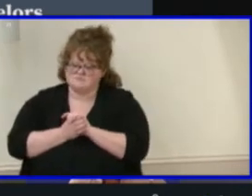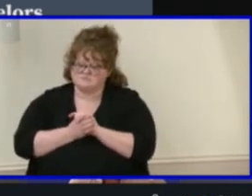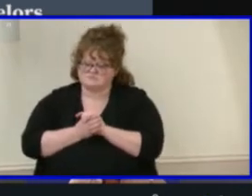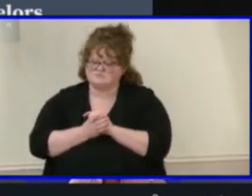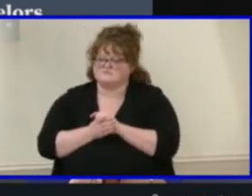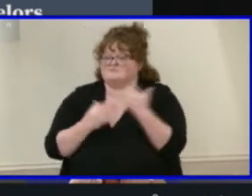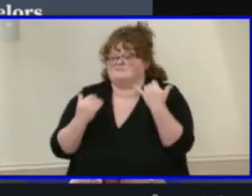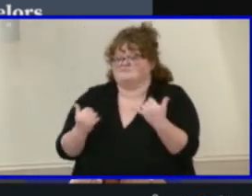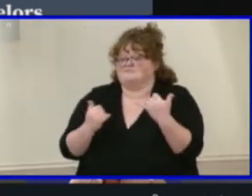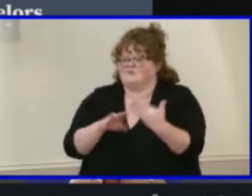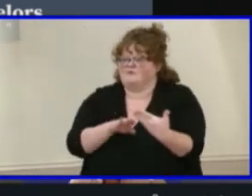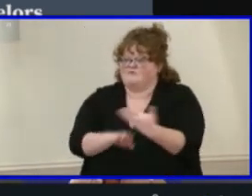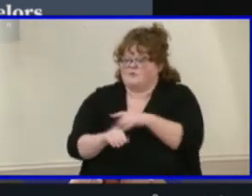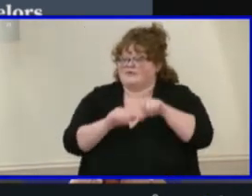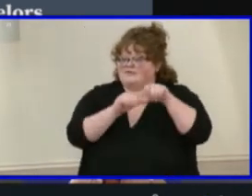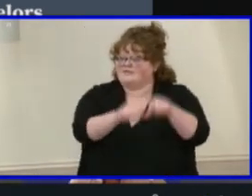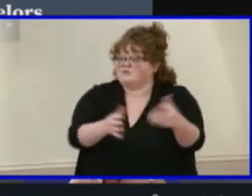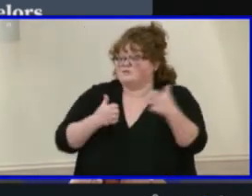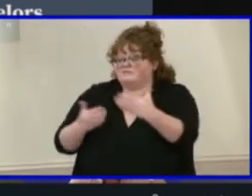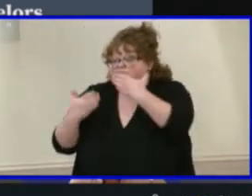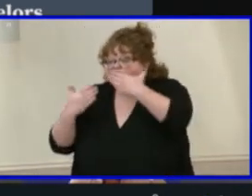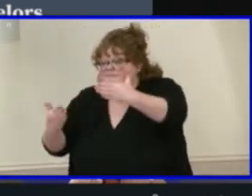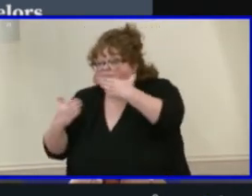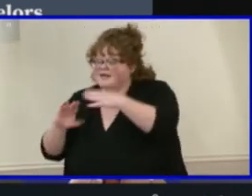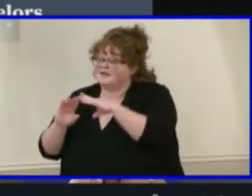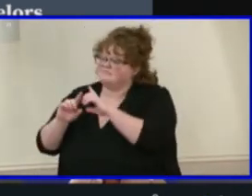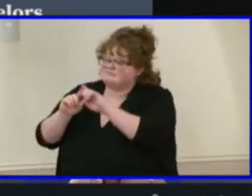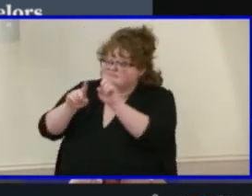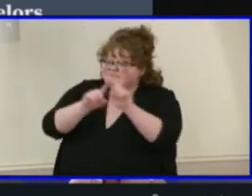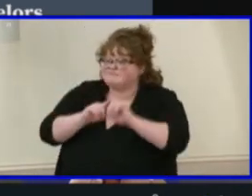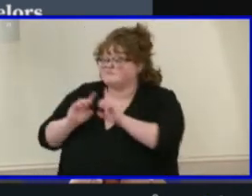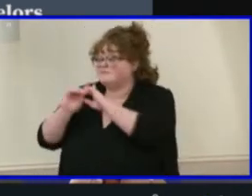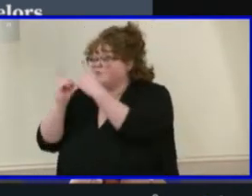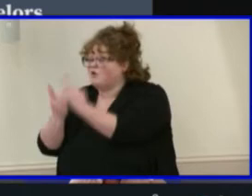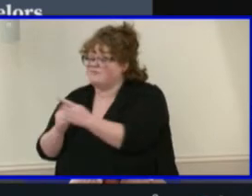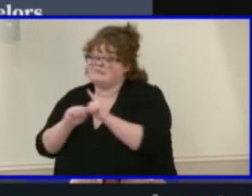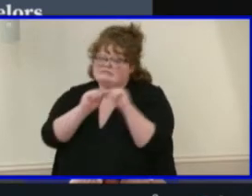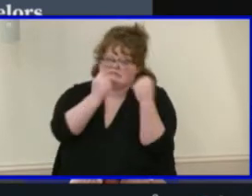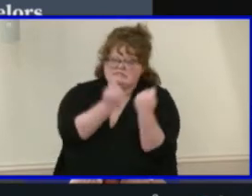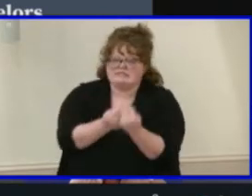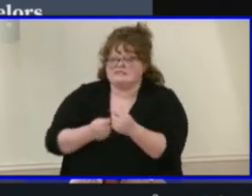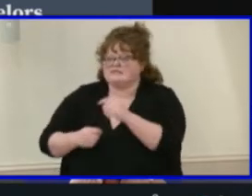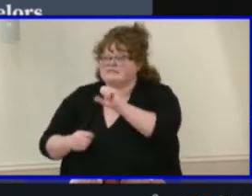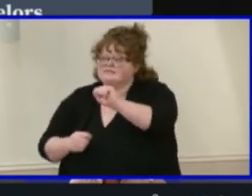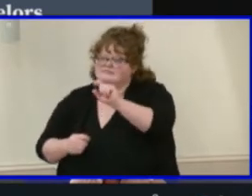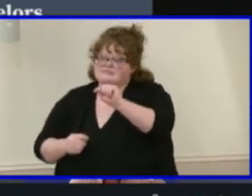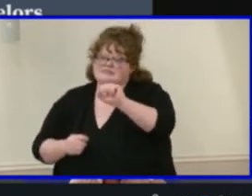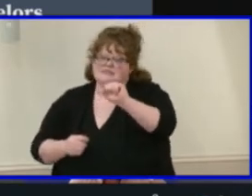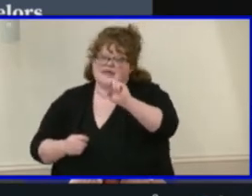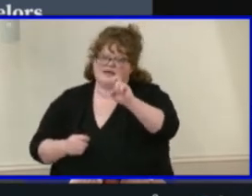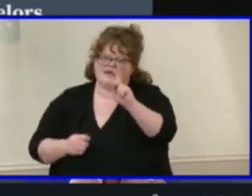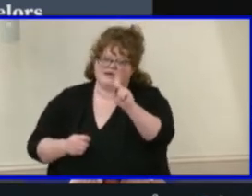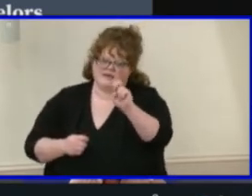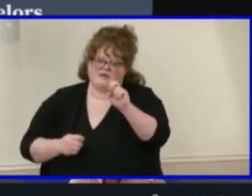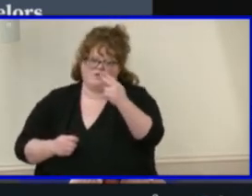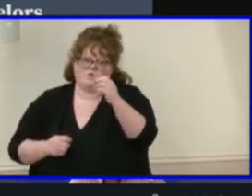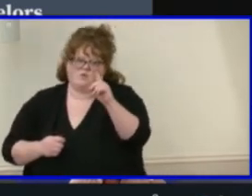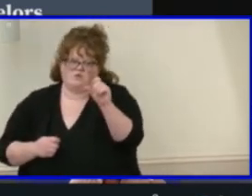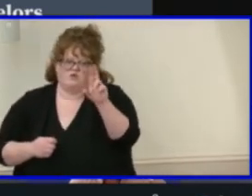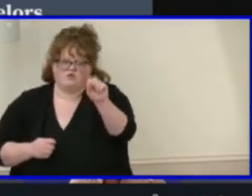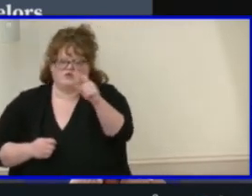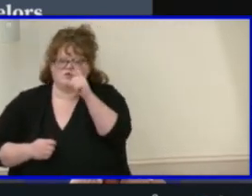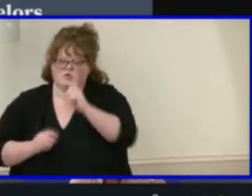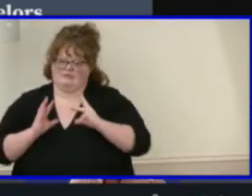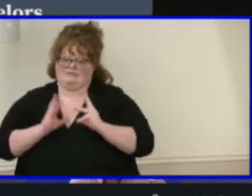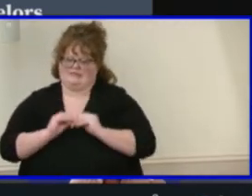thank the many departments, teams, and stakeholder groups that met, reviewed information, and provided input over a period of